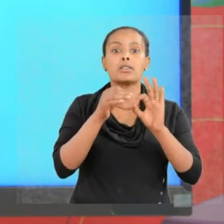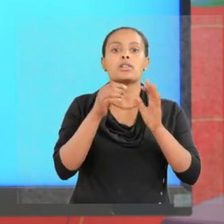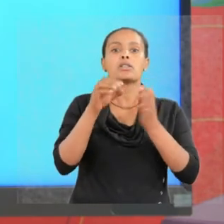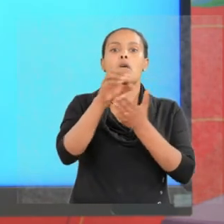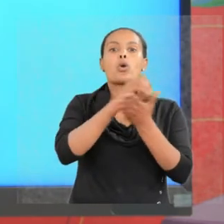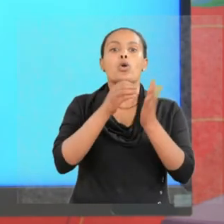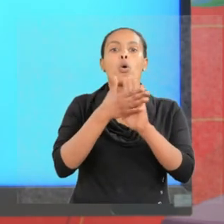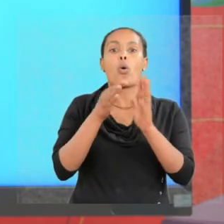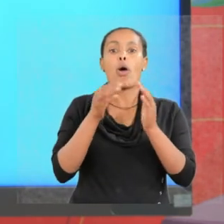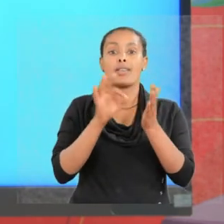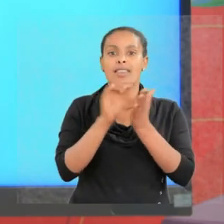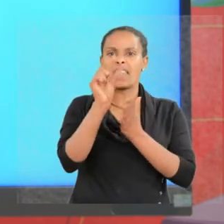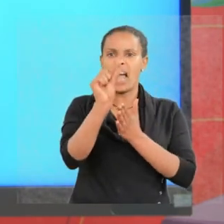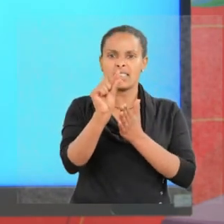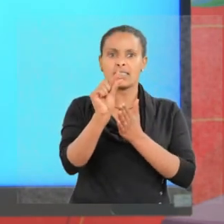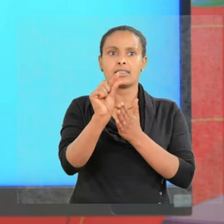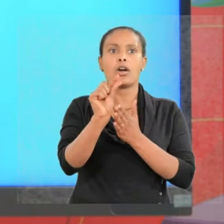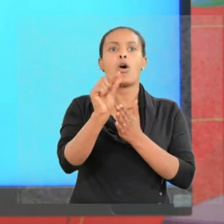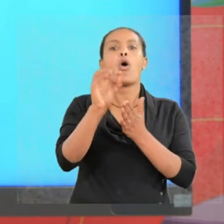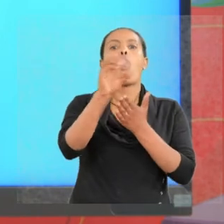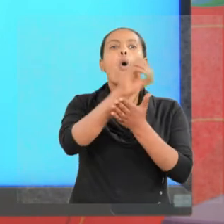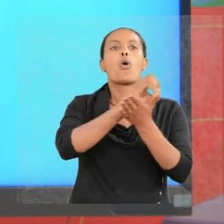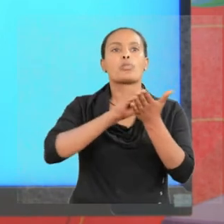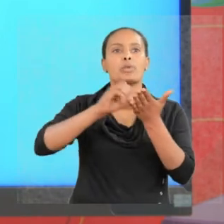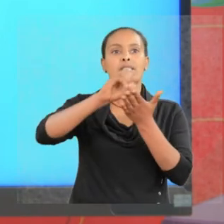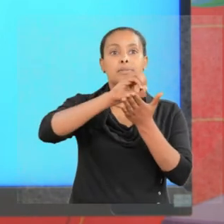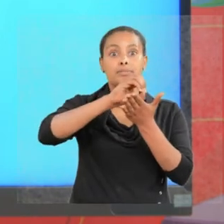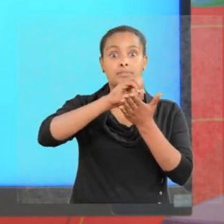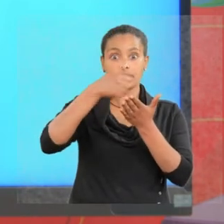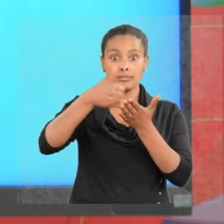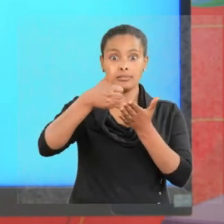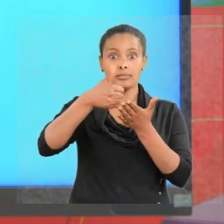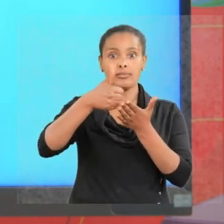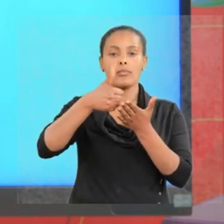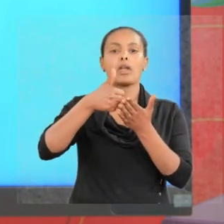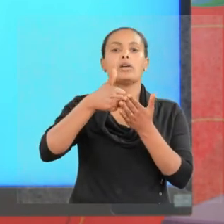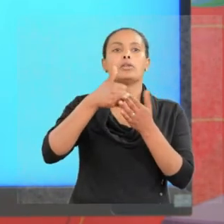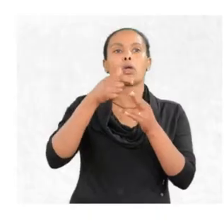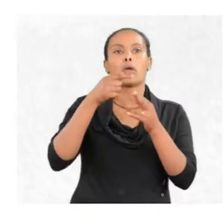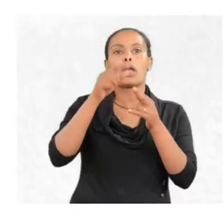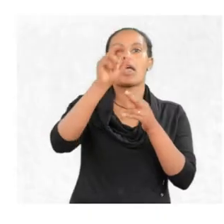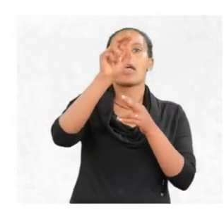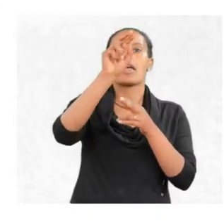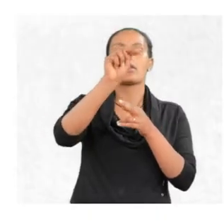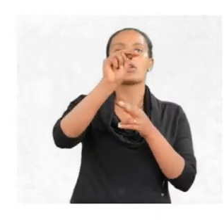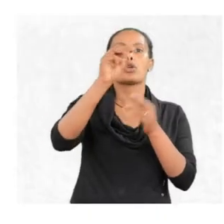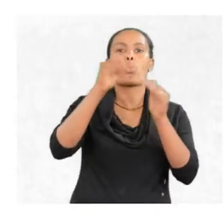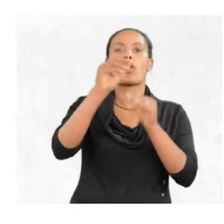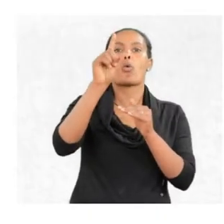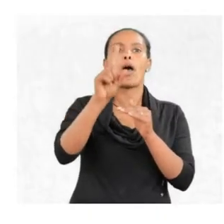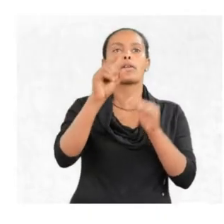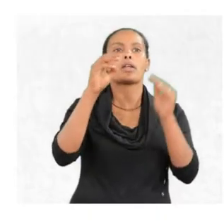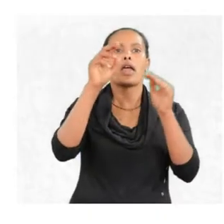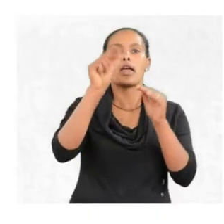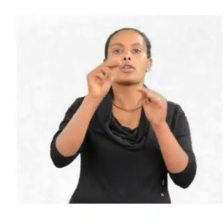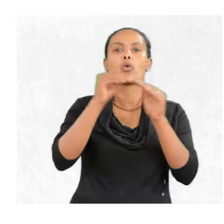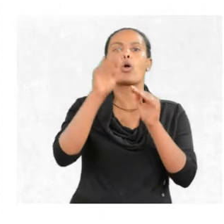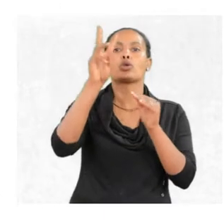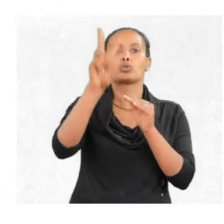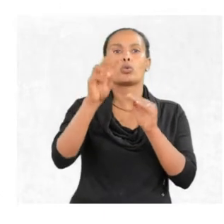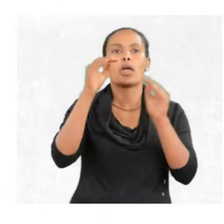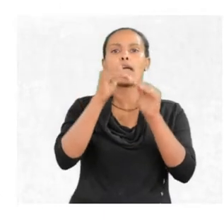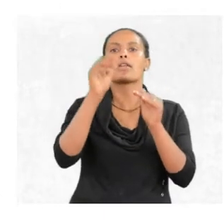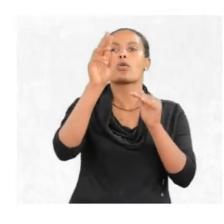quantized. Orbits are quantized, you see. N equal one, N equal two, N equal three, and